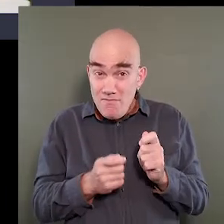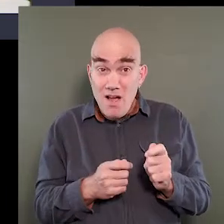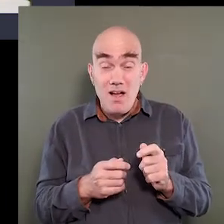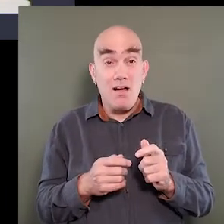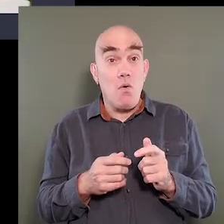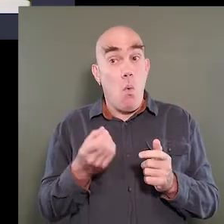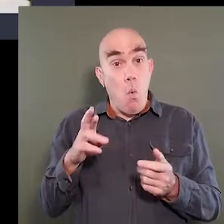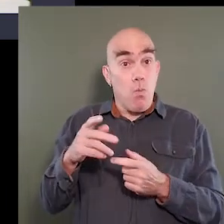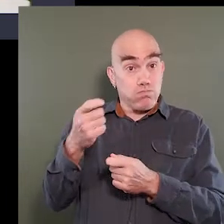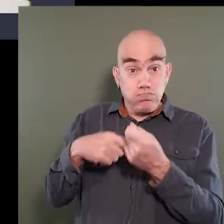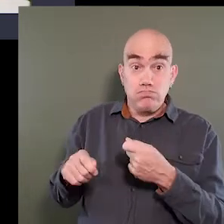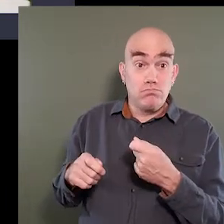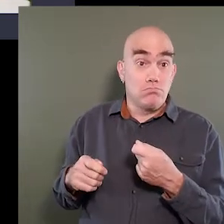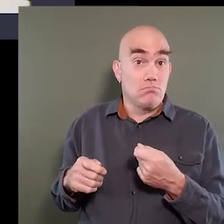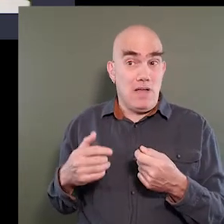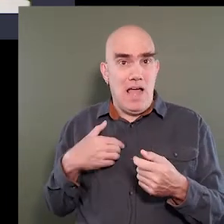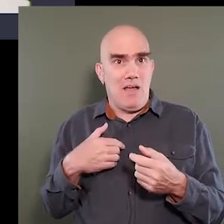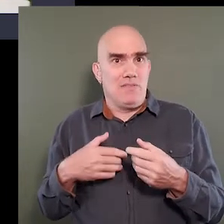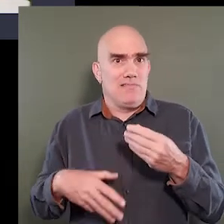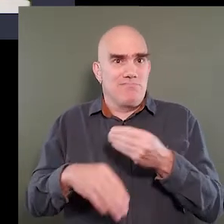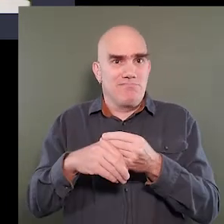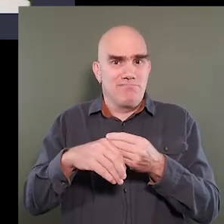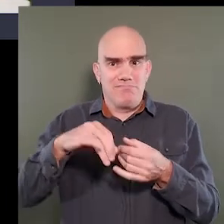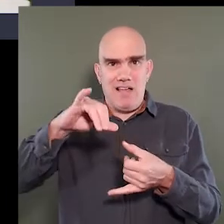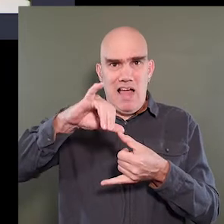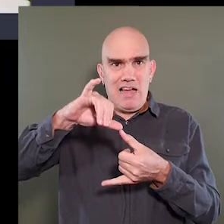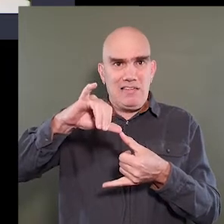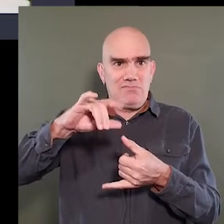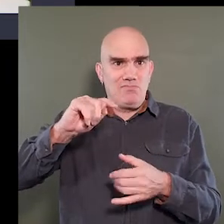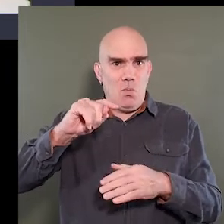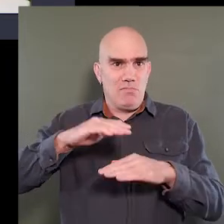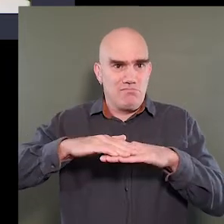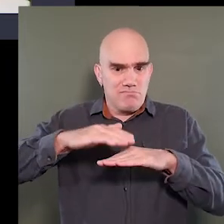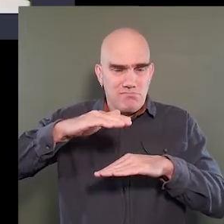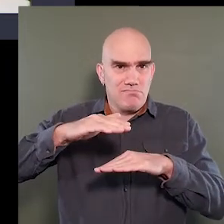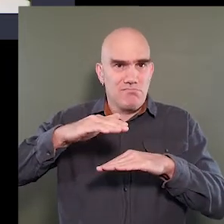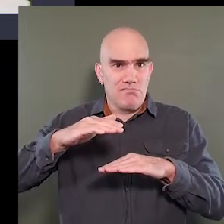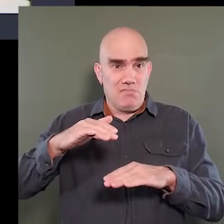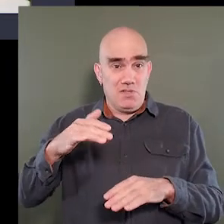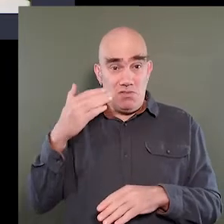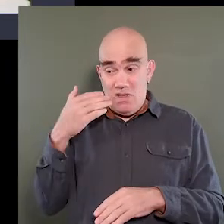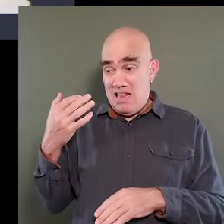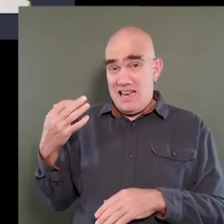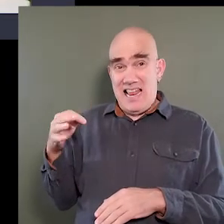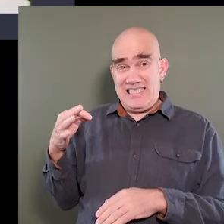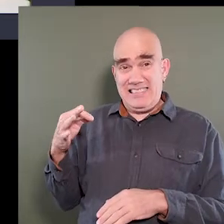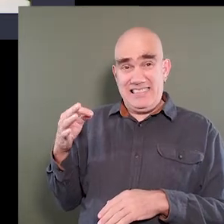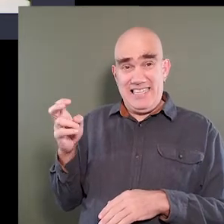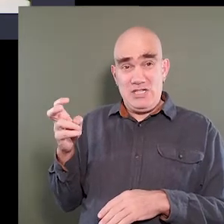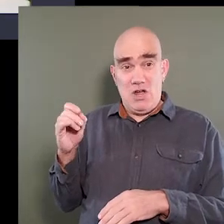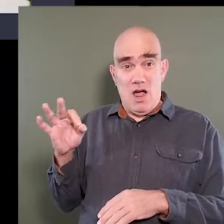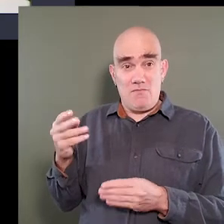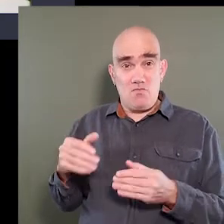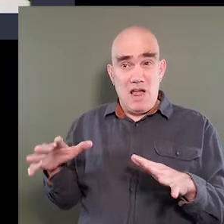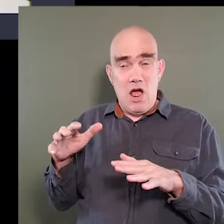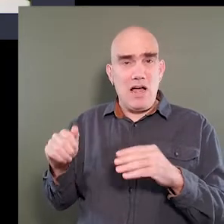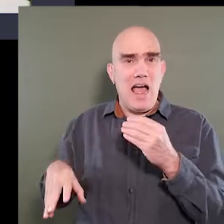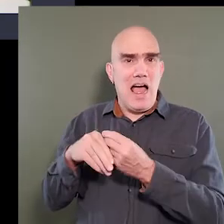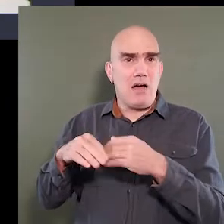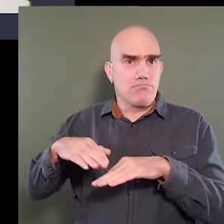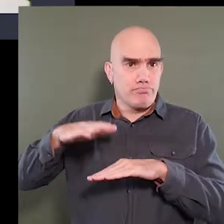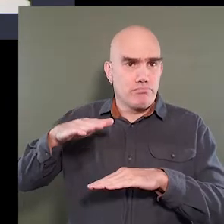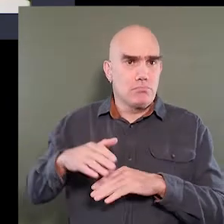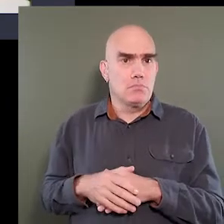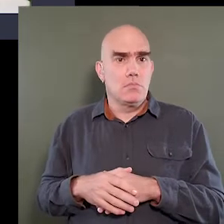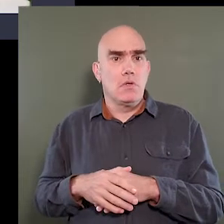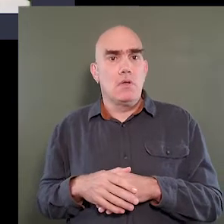and or replaced to have an extended height toilet which is essentially a toilet that's 19 inches off the ground and then you add in